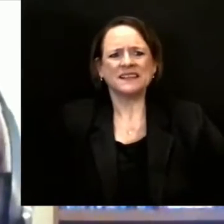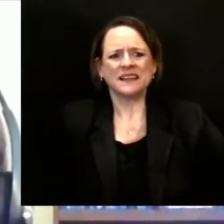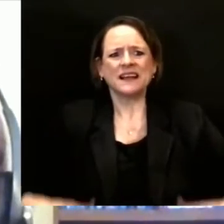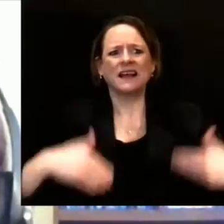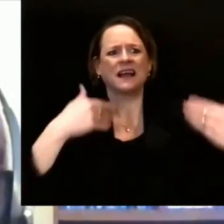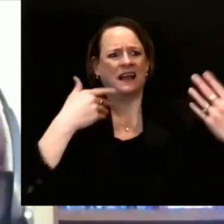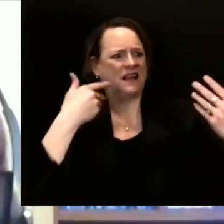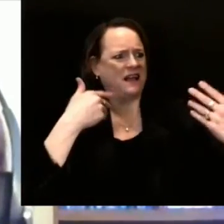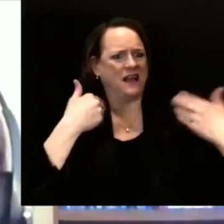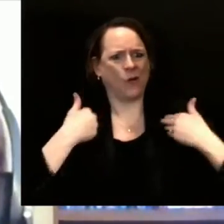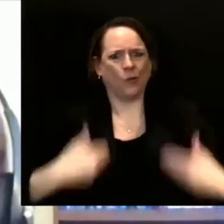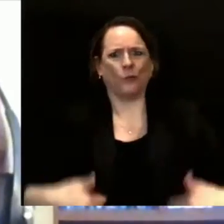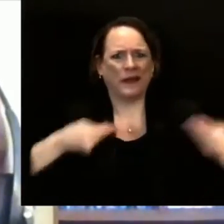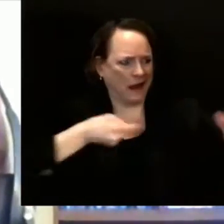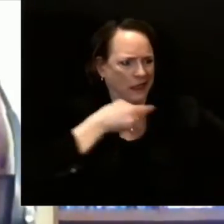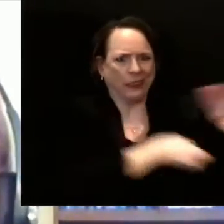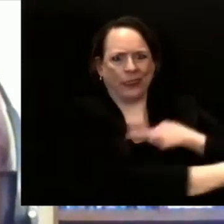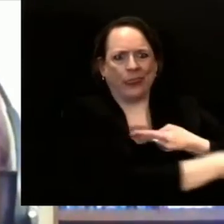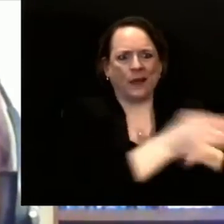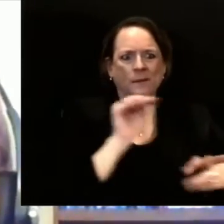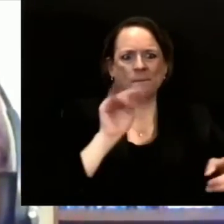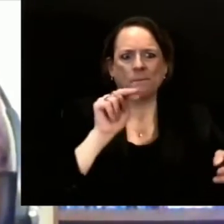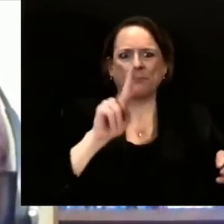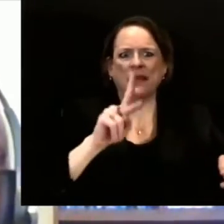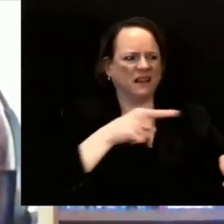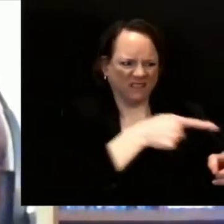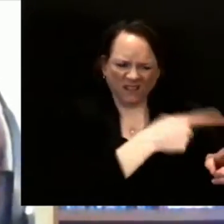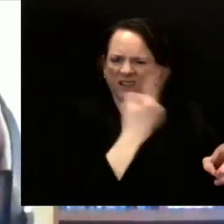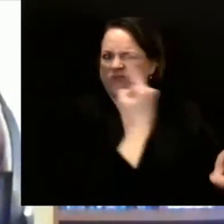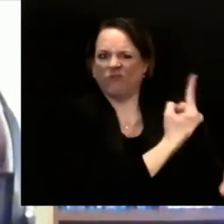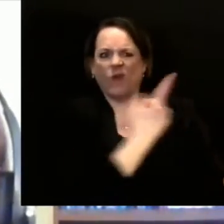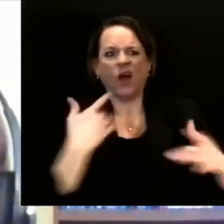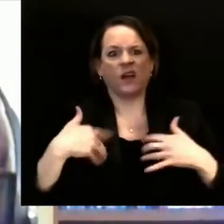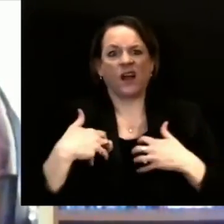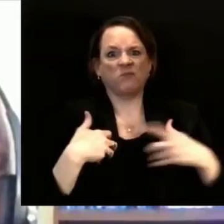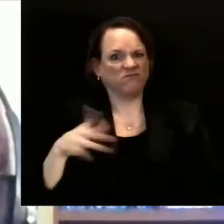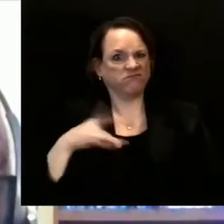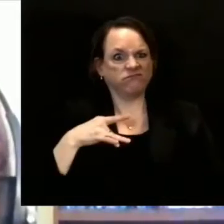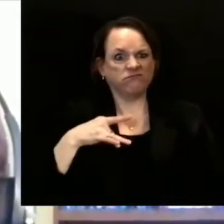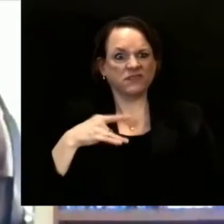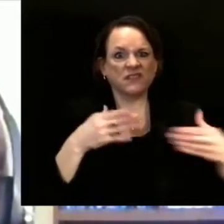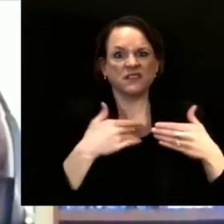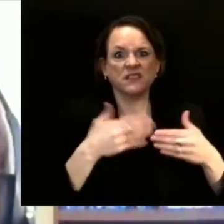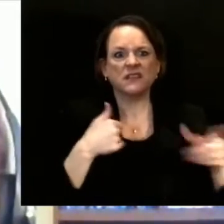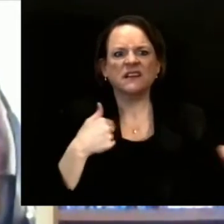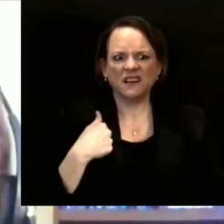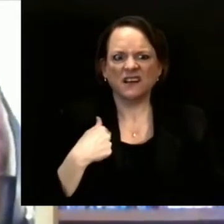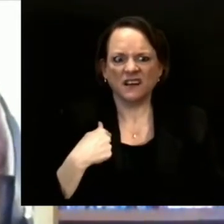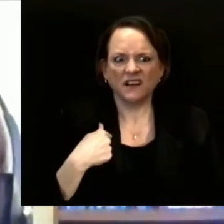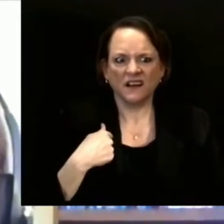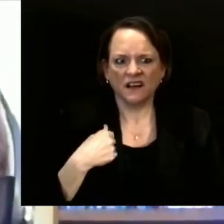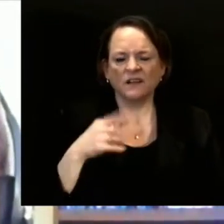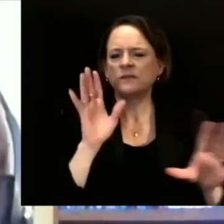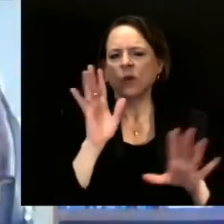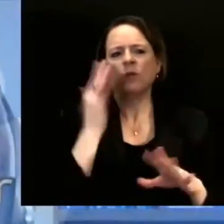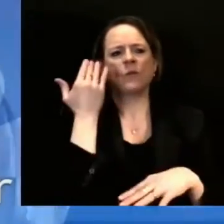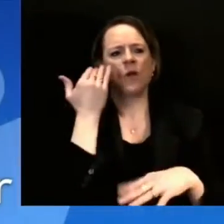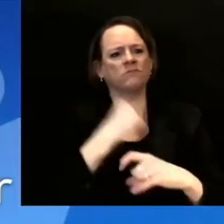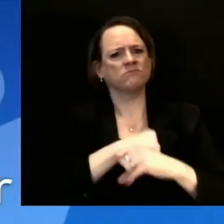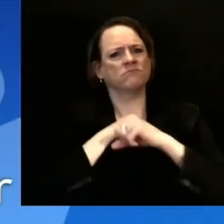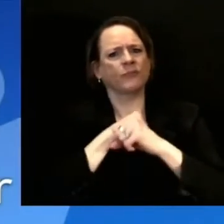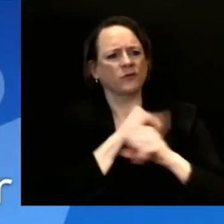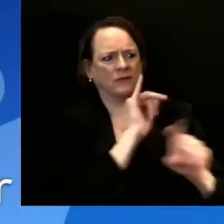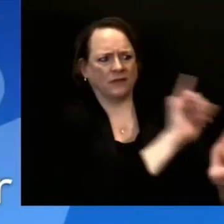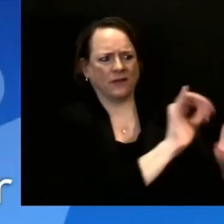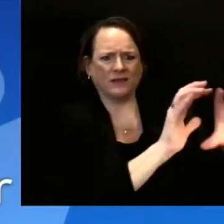challenges to the mink farmers, but also the potential spread beyond them if that were to happen. Thank you for